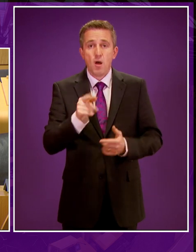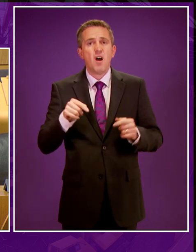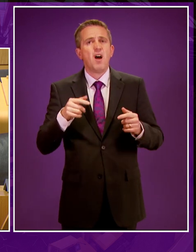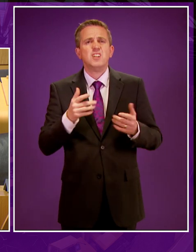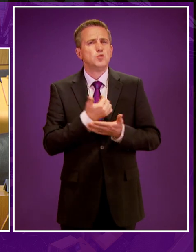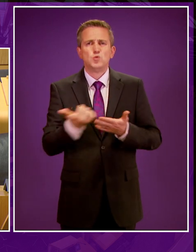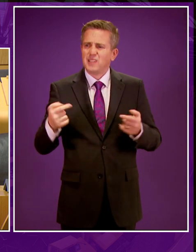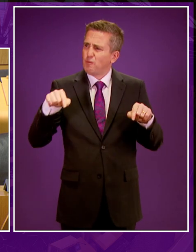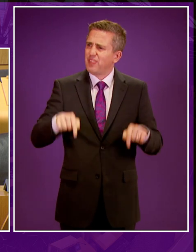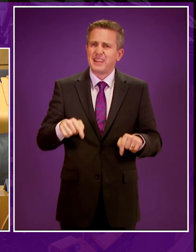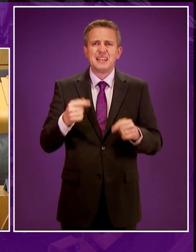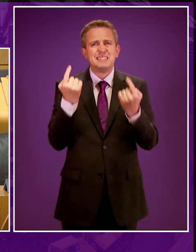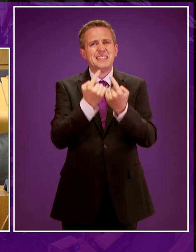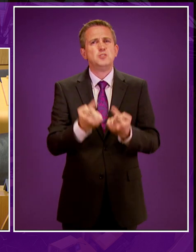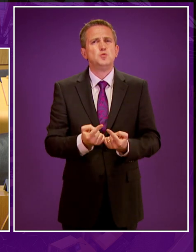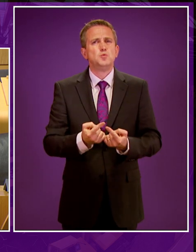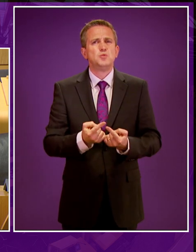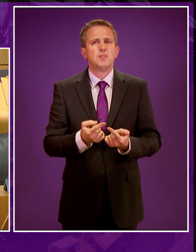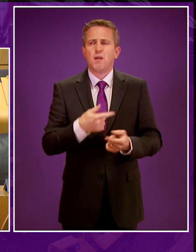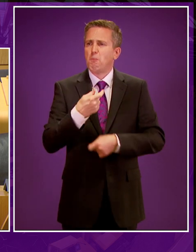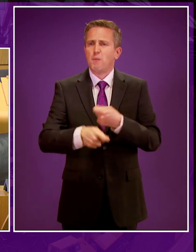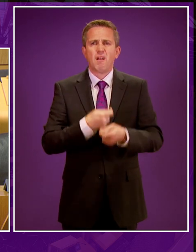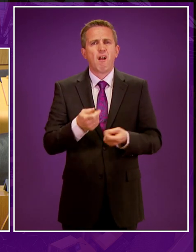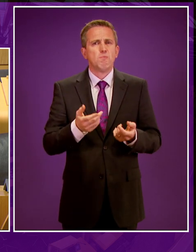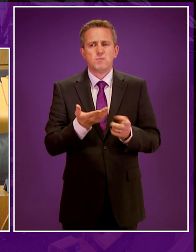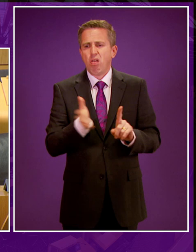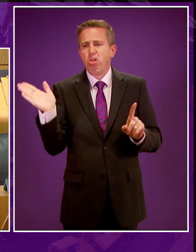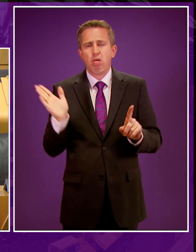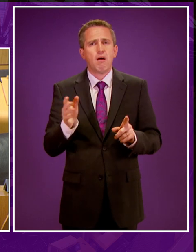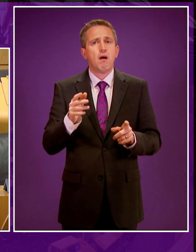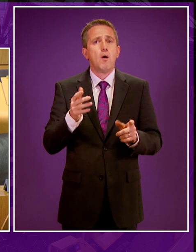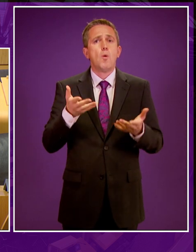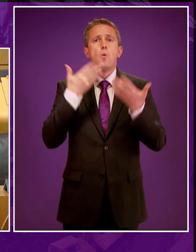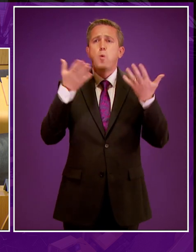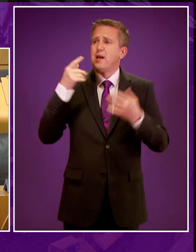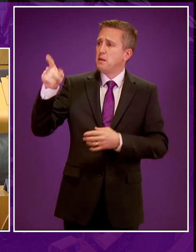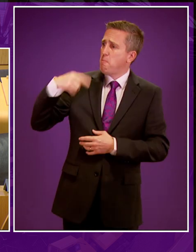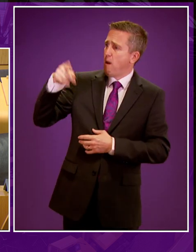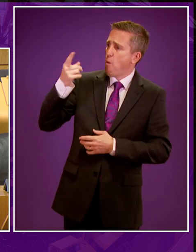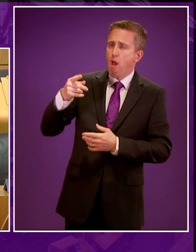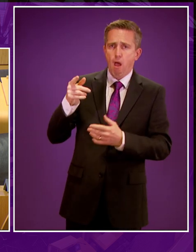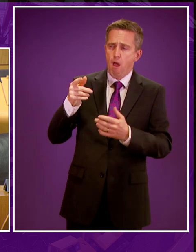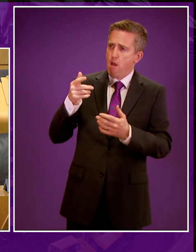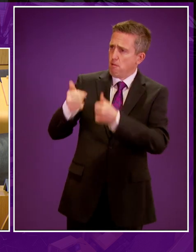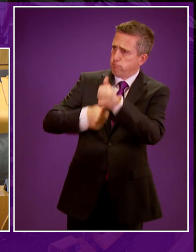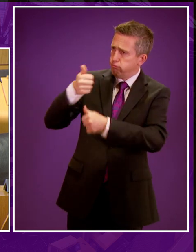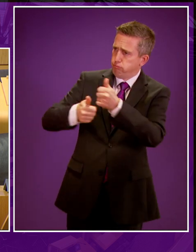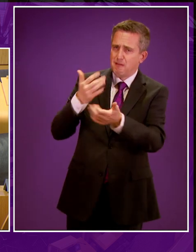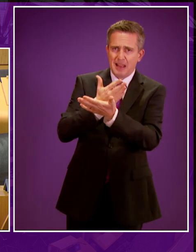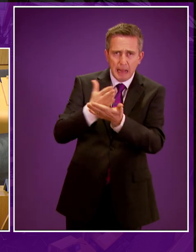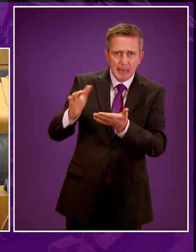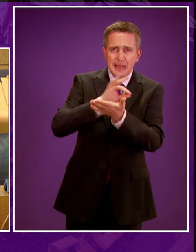a simplistic level that debate is all but useless. Now, wind power is frequently held up as the epitome of clean, environmentally